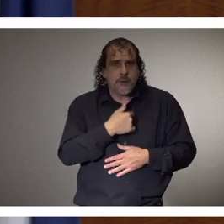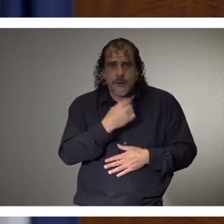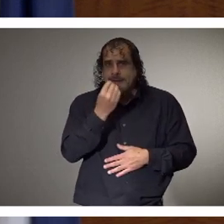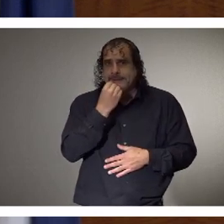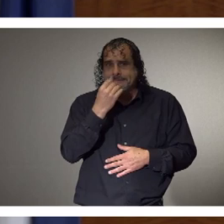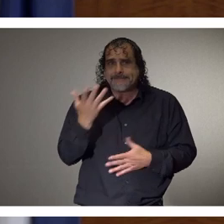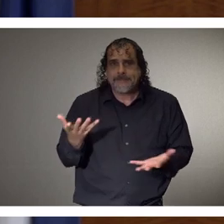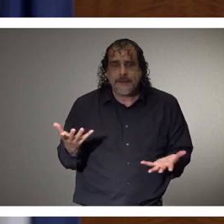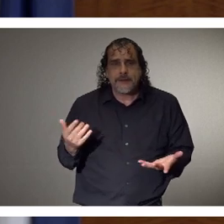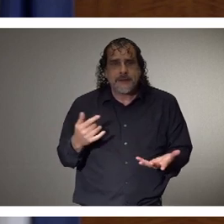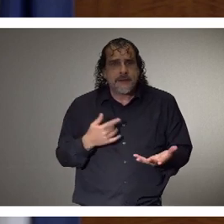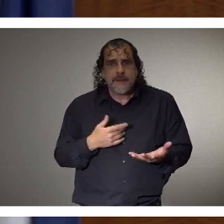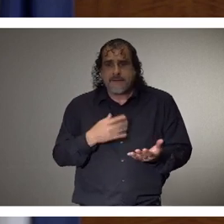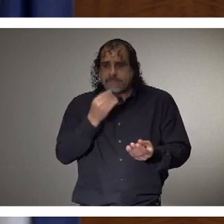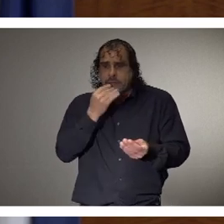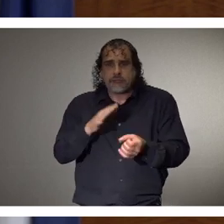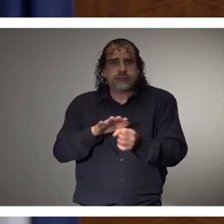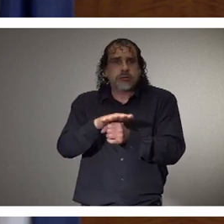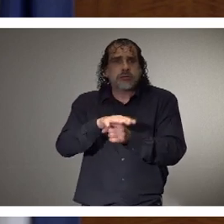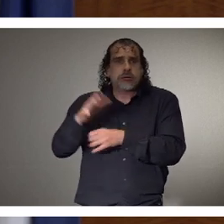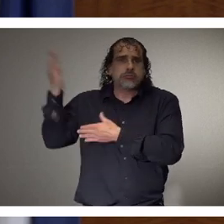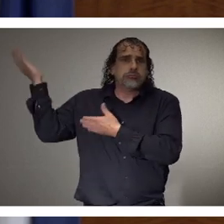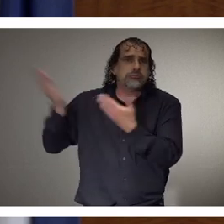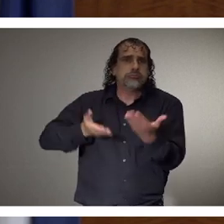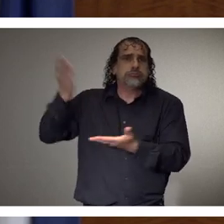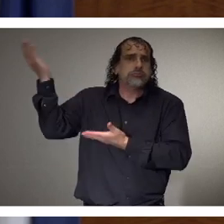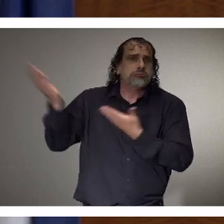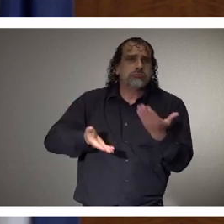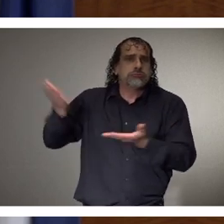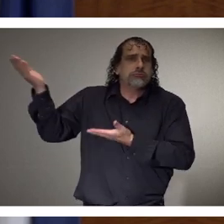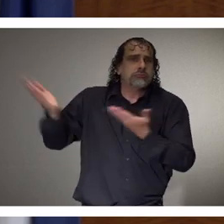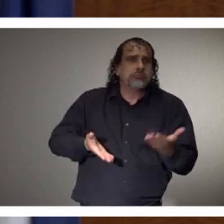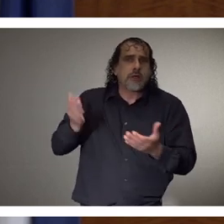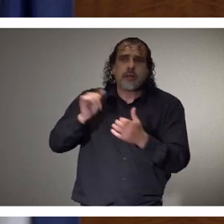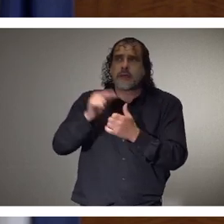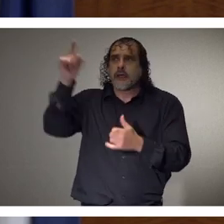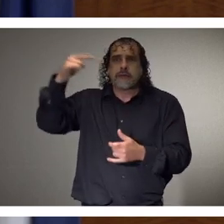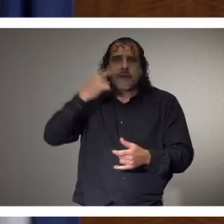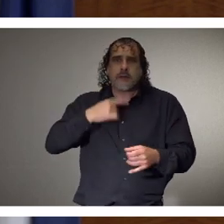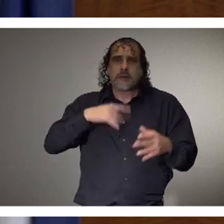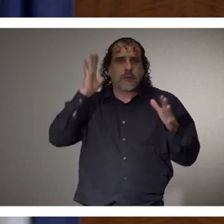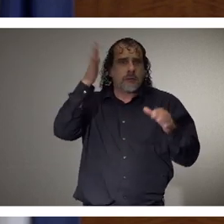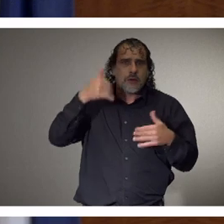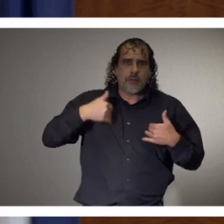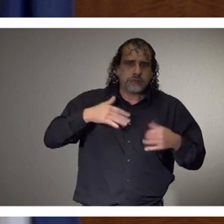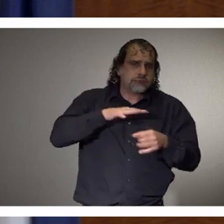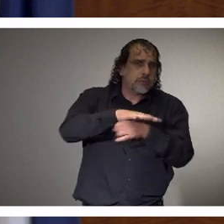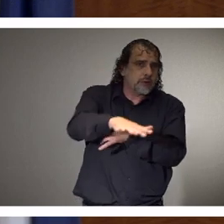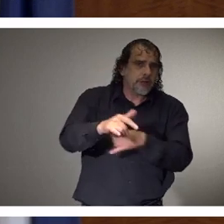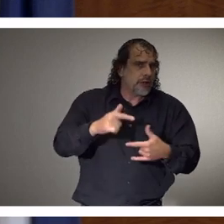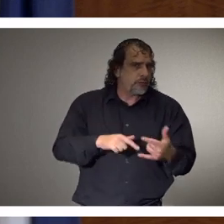supply chain has not broken down. It's something that's been promised by leaders across America, and we're proud of you.